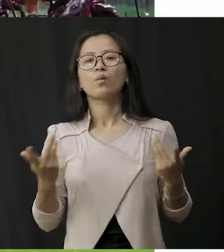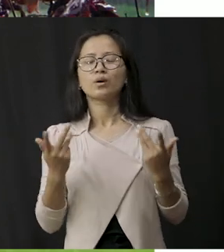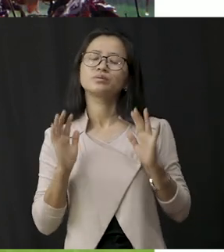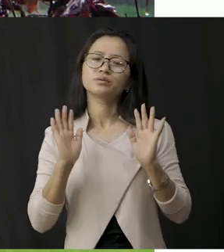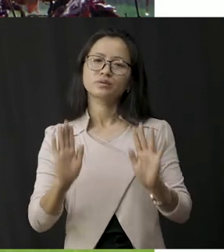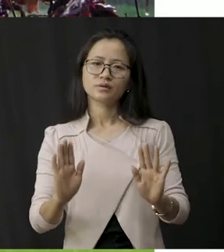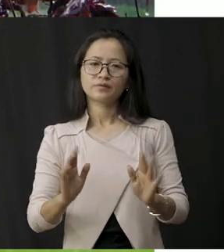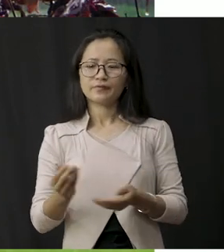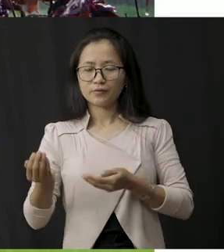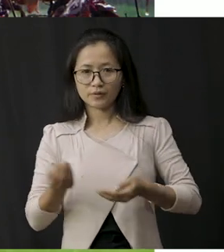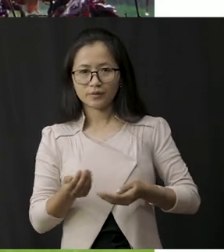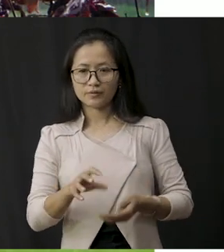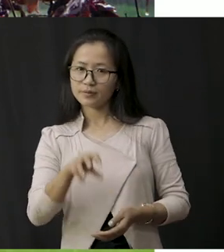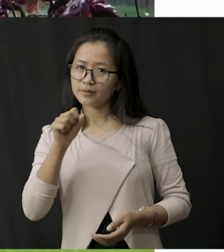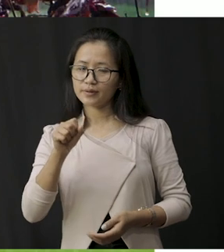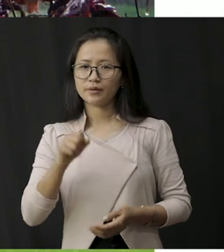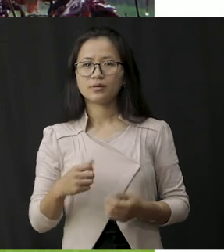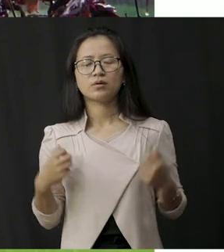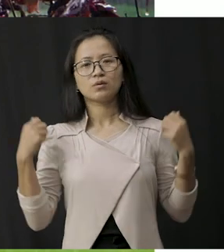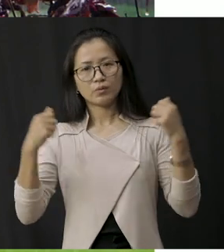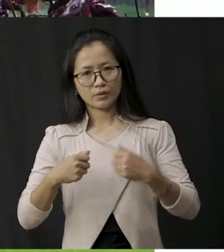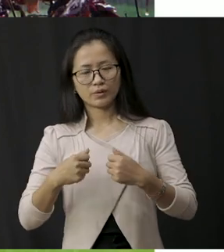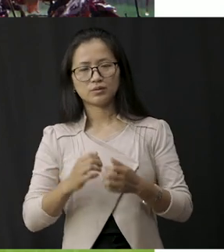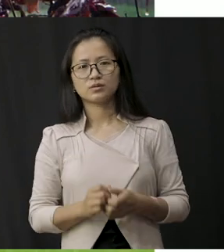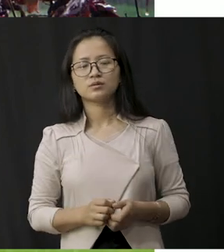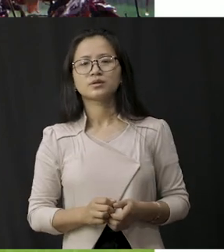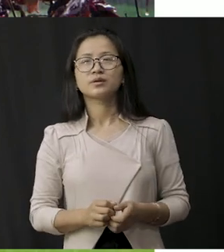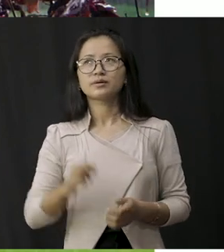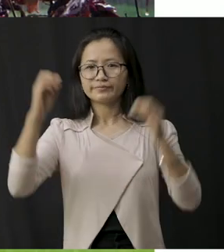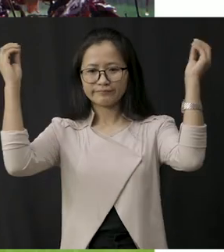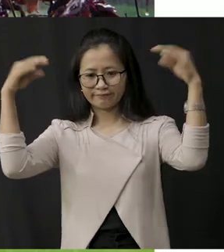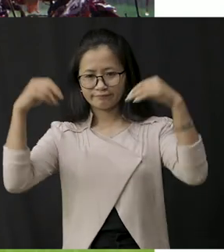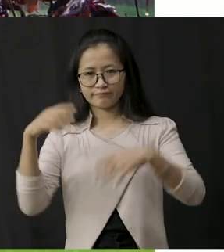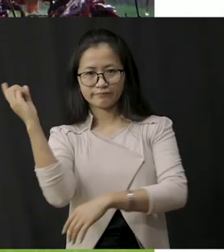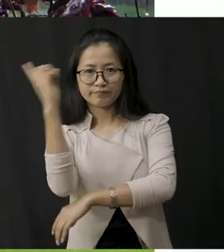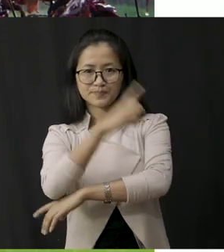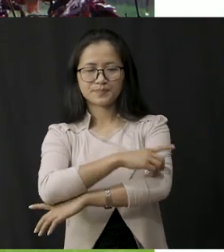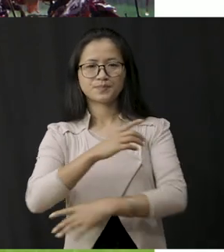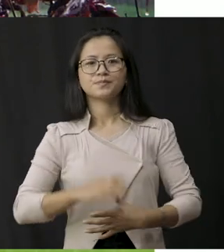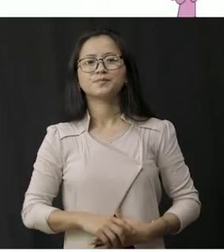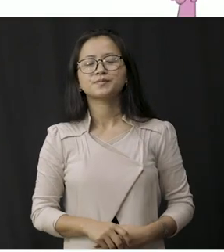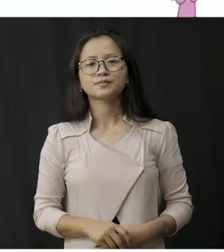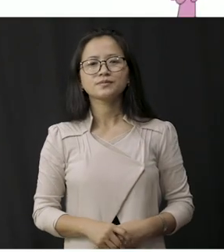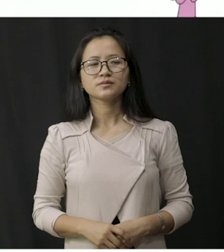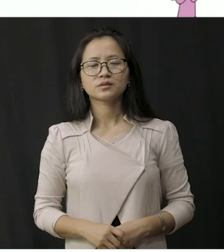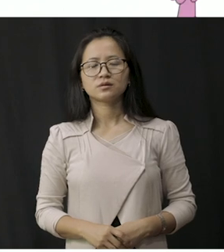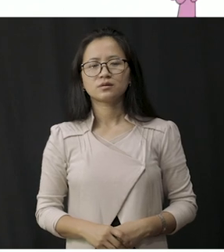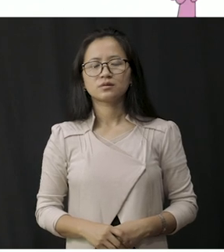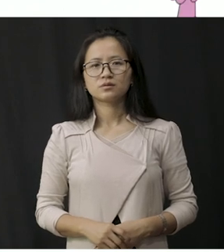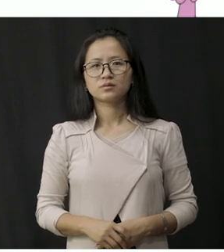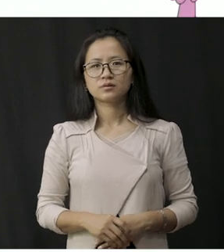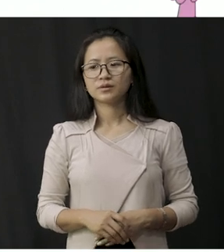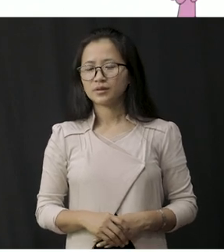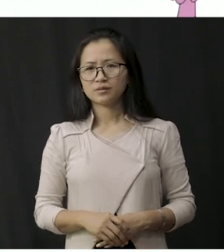have to carry and what we have to wear during rainy days so students